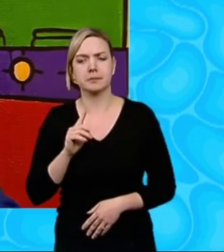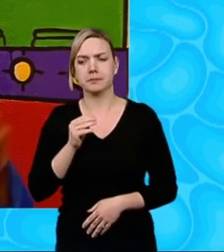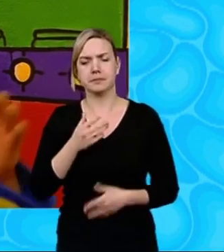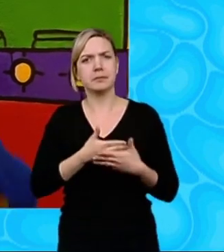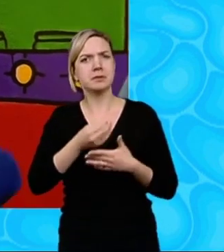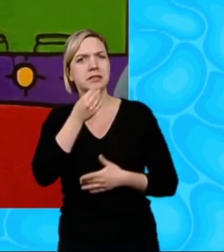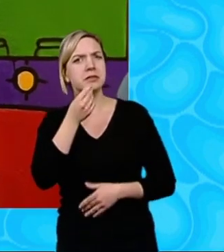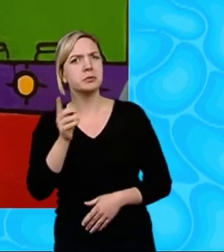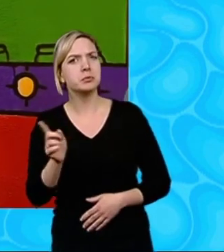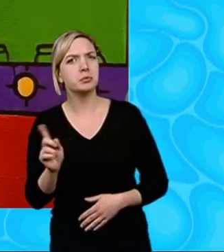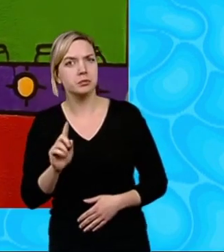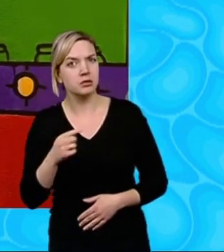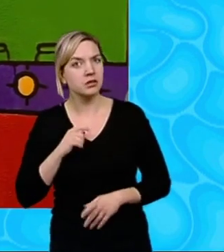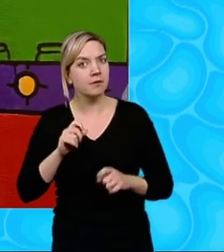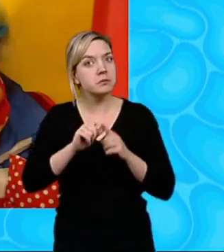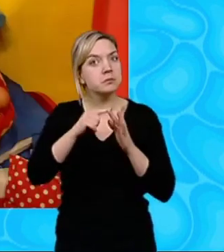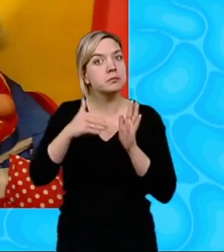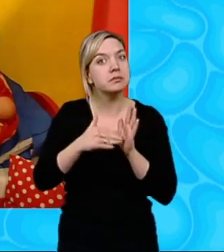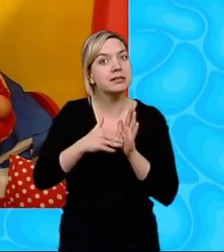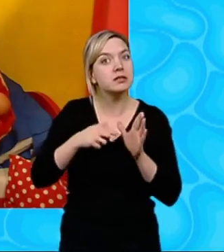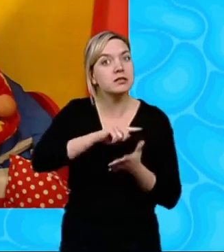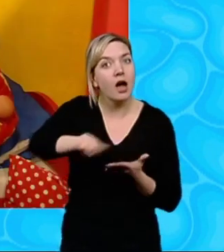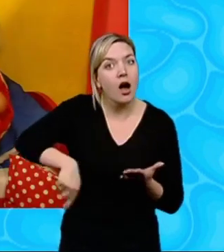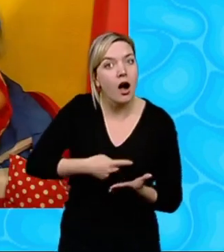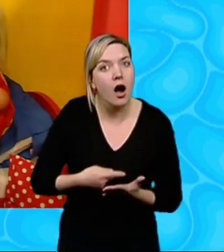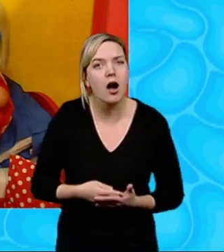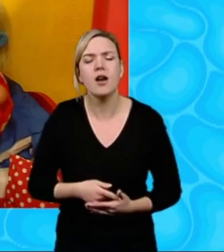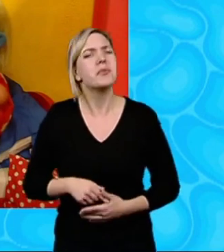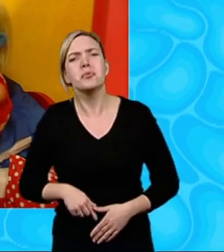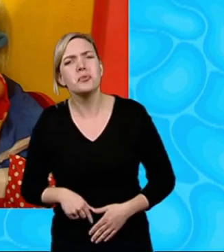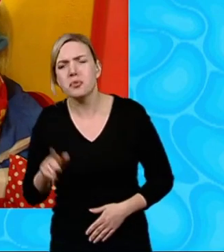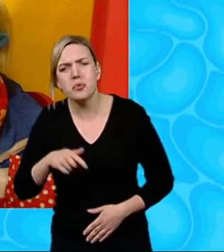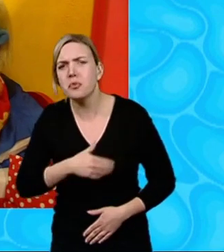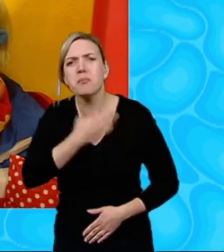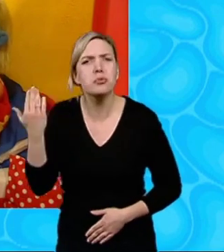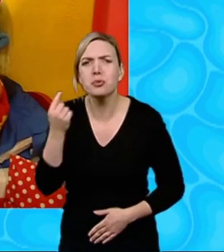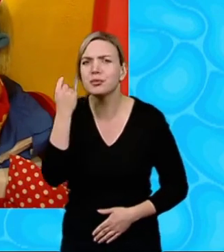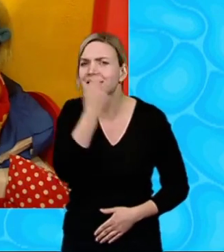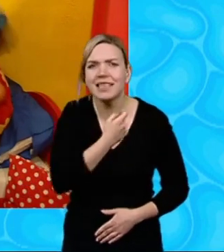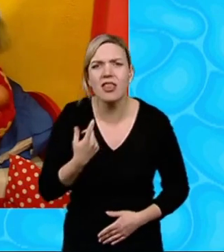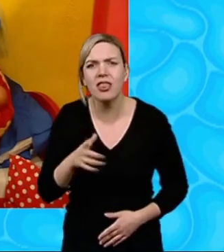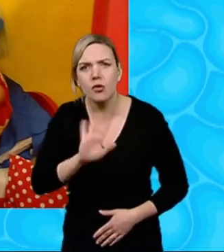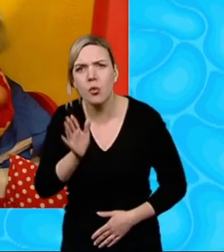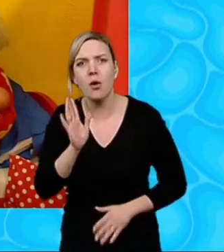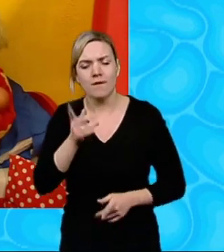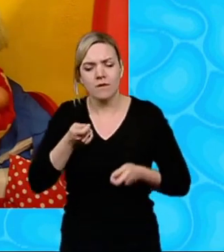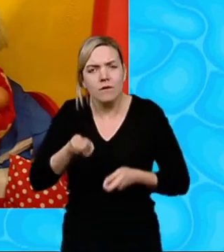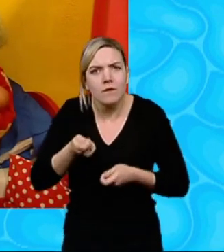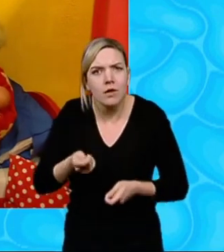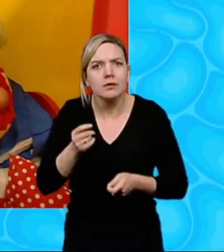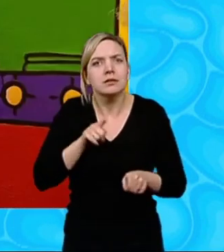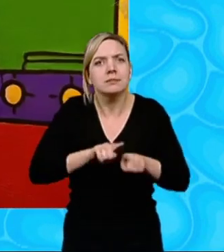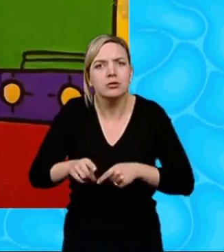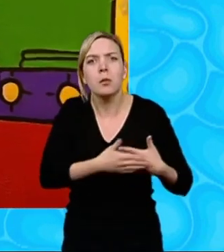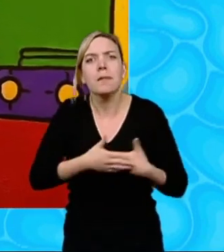Shall I give her some pizza? No, babies haven't got teeth, Jake You have to feed them special baby